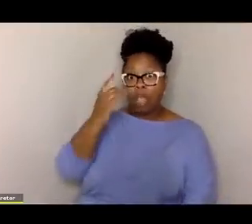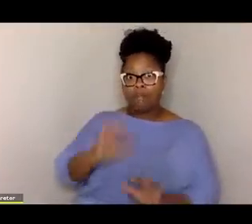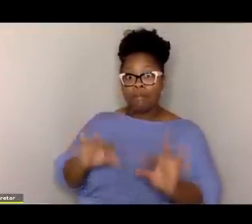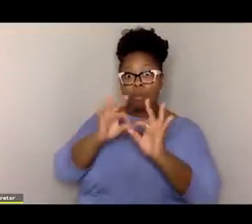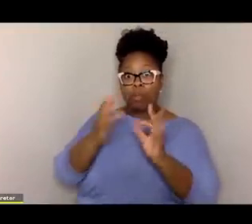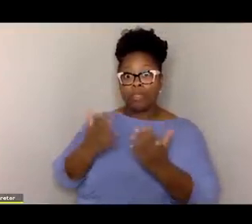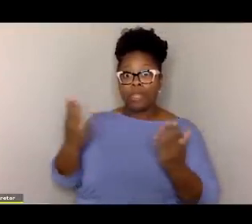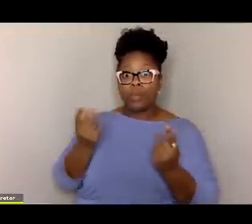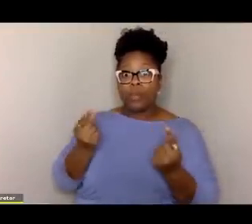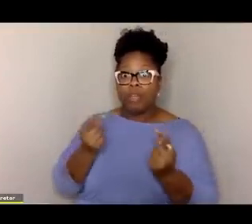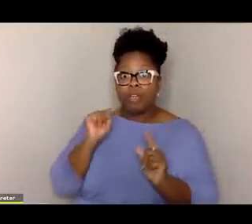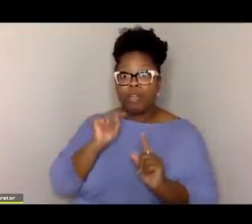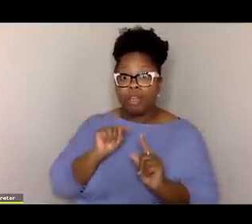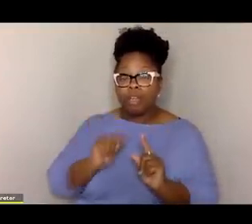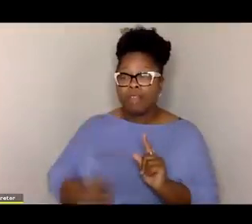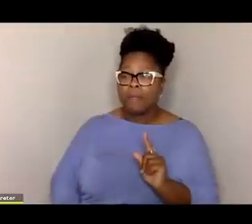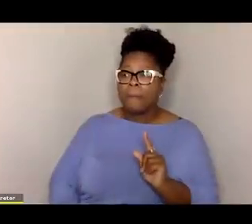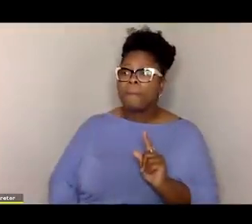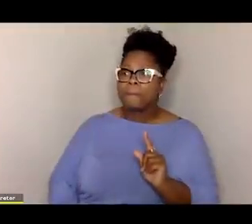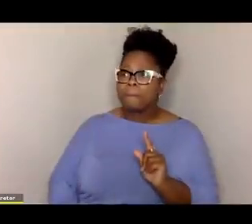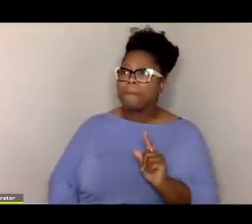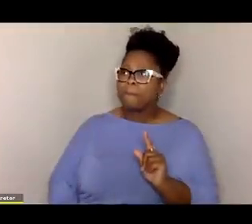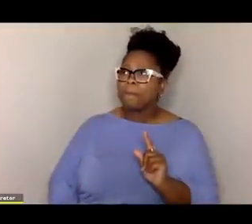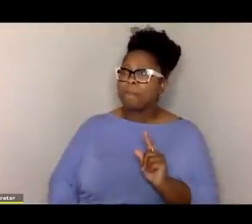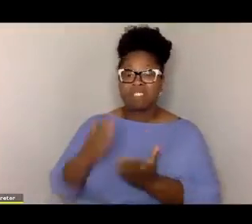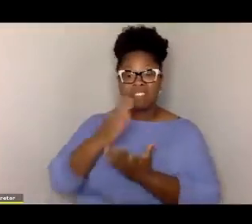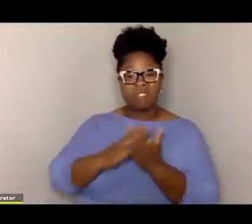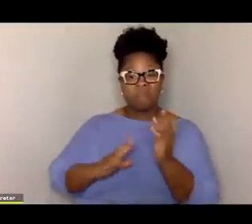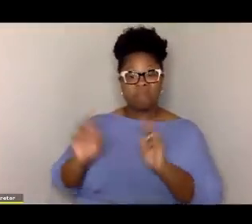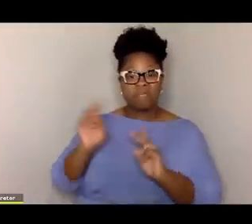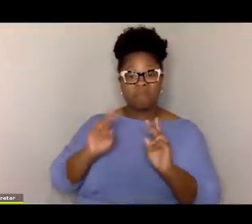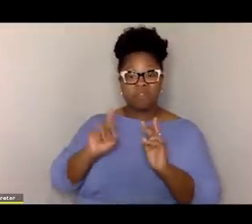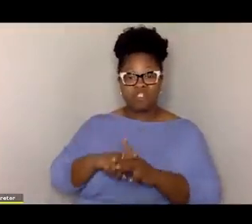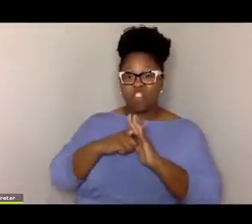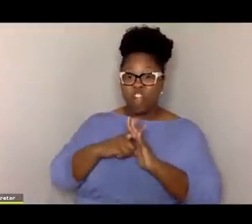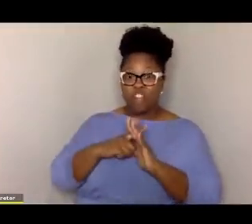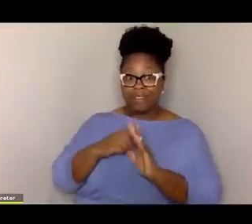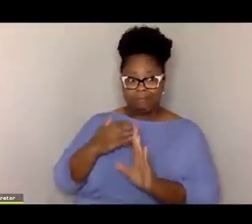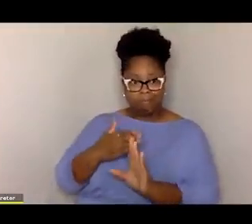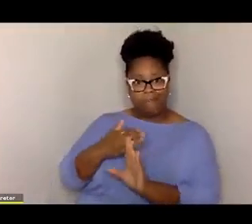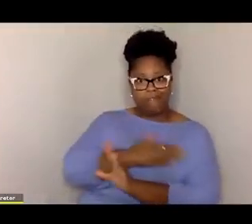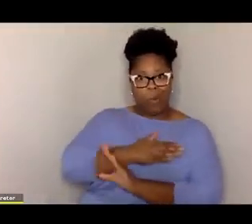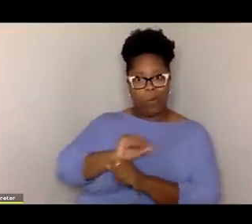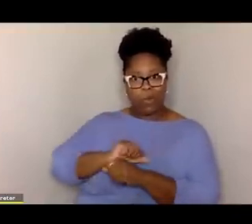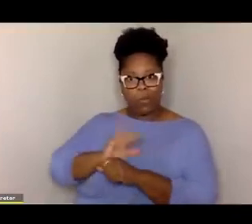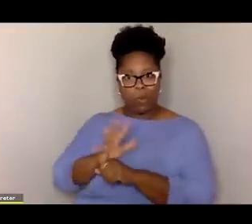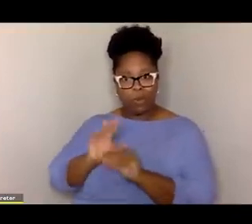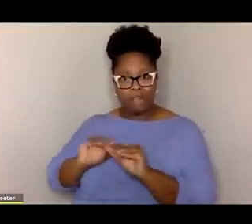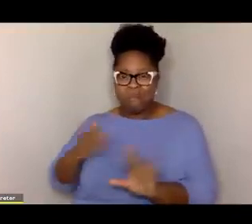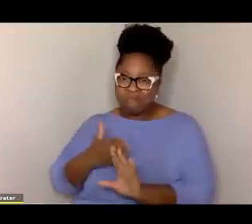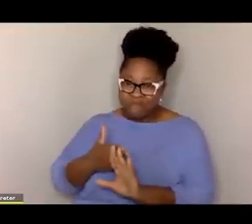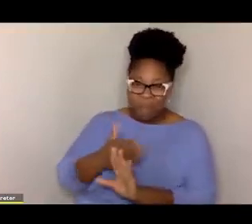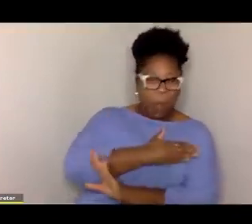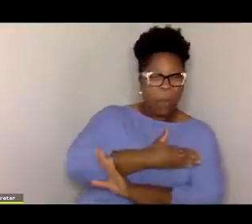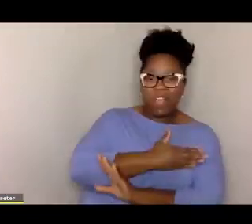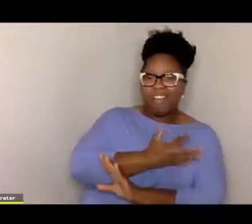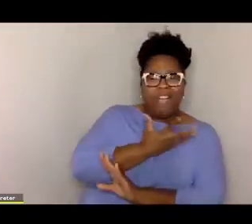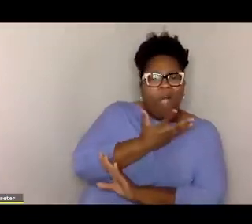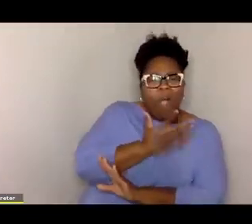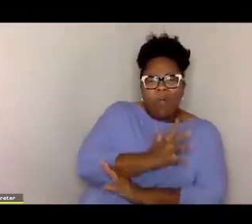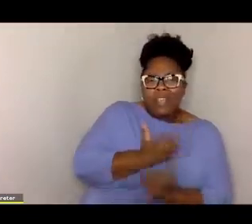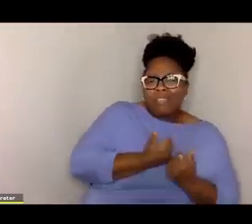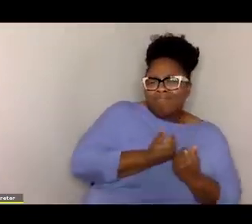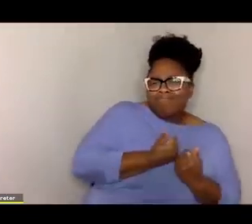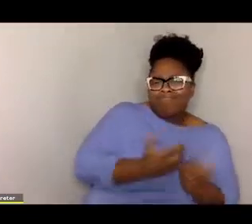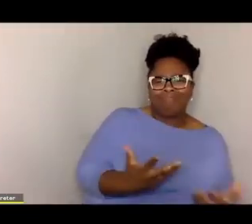the things that's that's really important is that, you know, there were people who started this pandemic who are already on